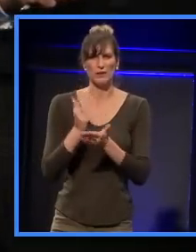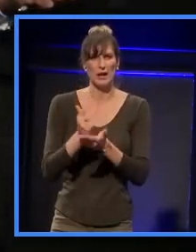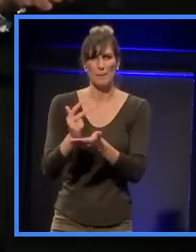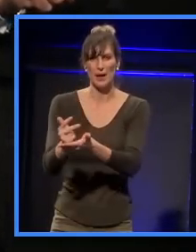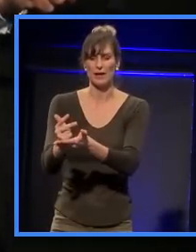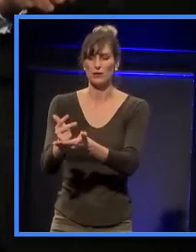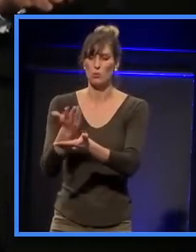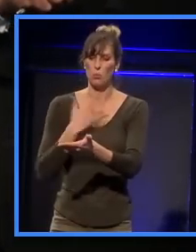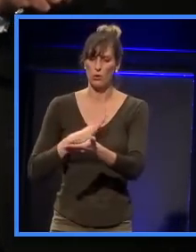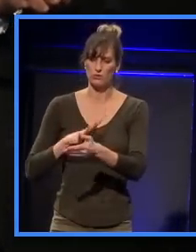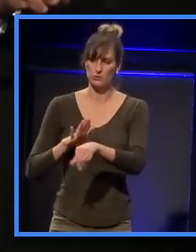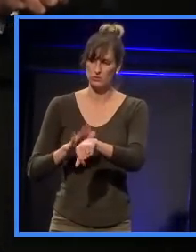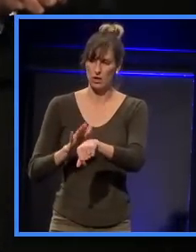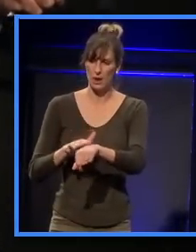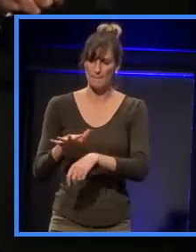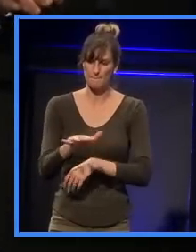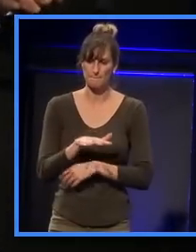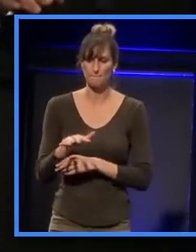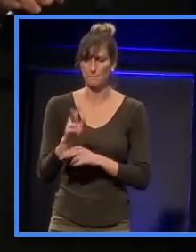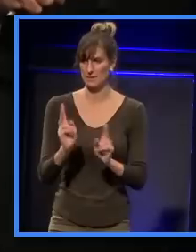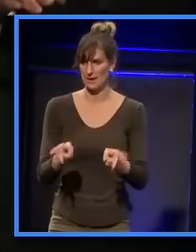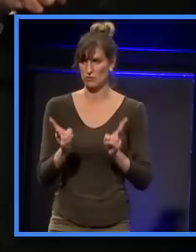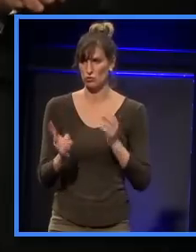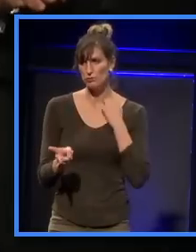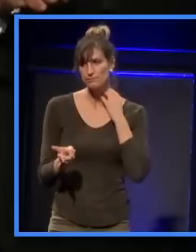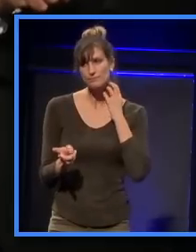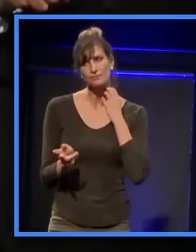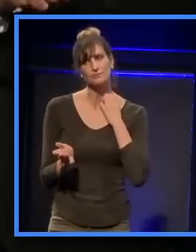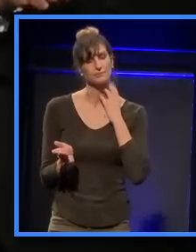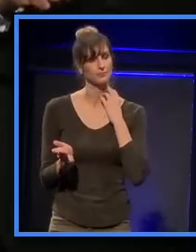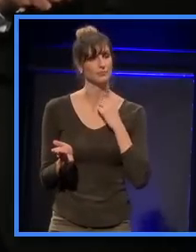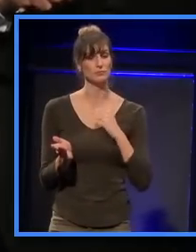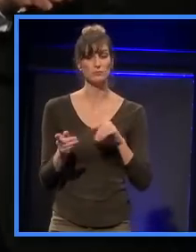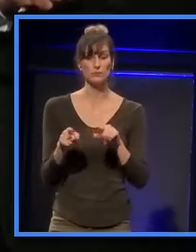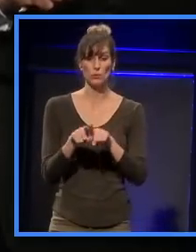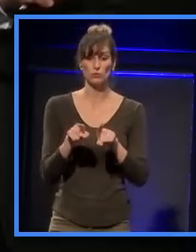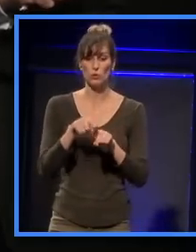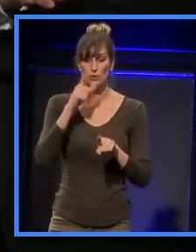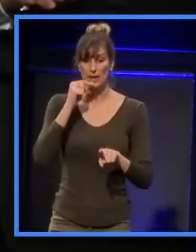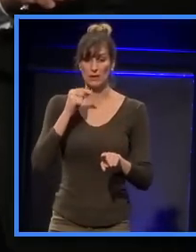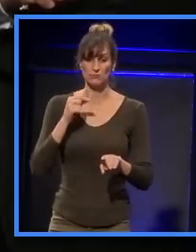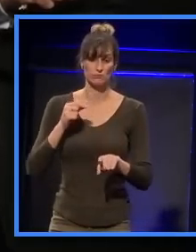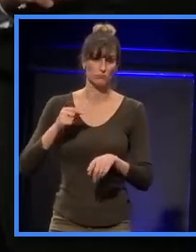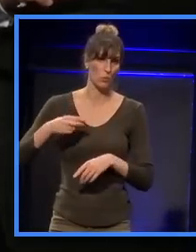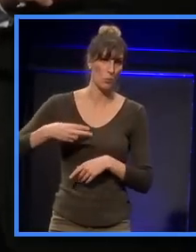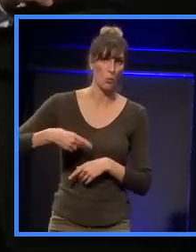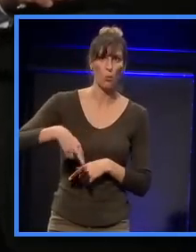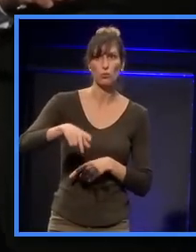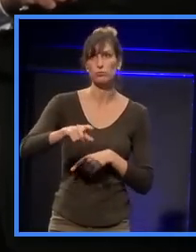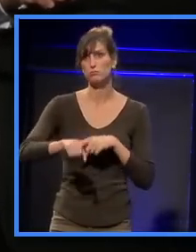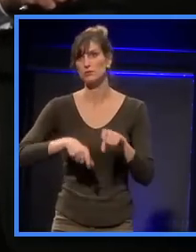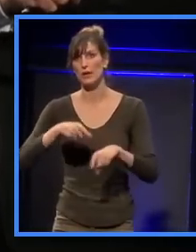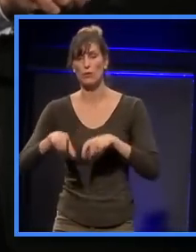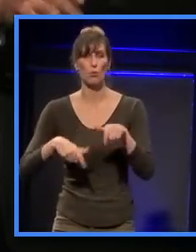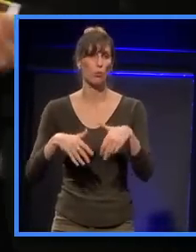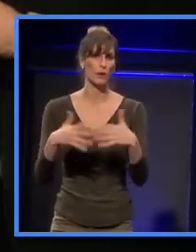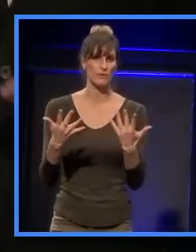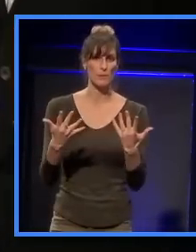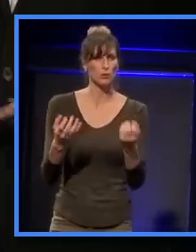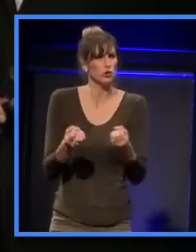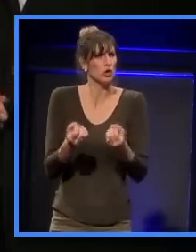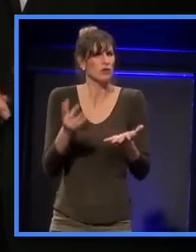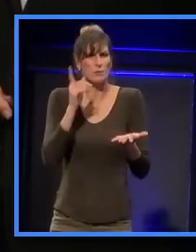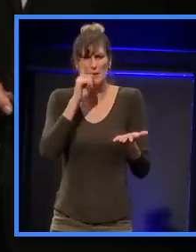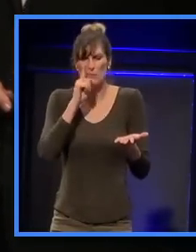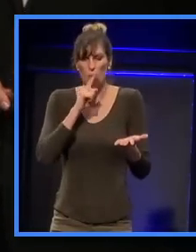that's natural. That was the first thing. And also, you know, where they can, where they can walk, cycle, whatever, you know, because there are a lot of people who don't